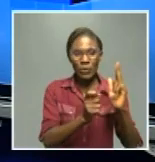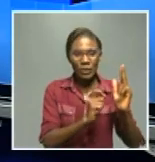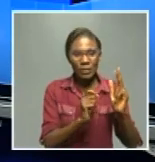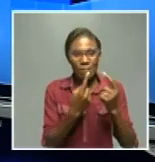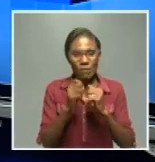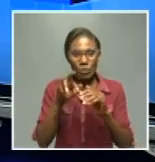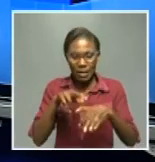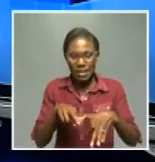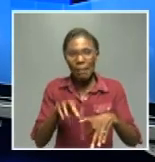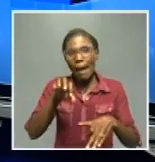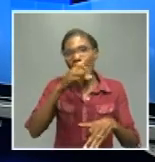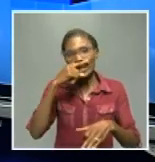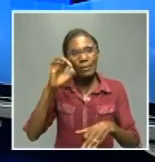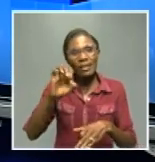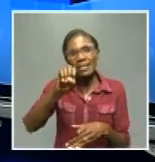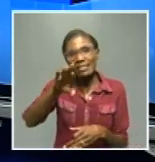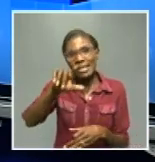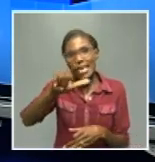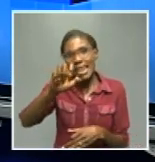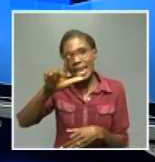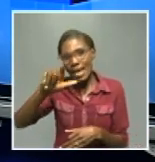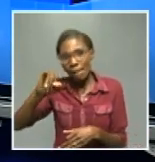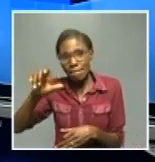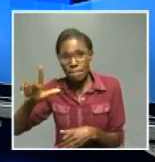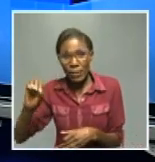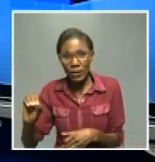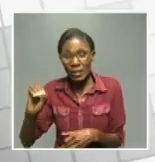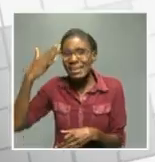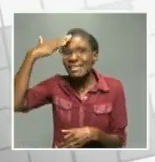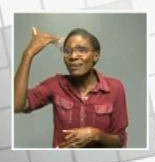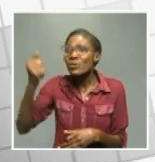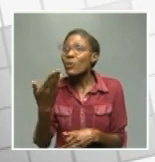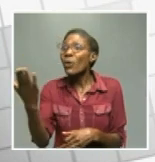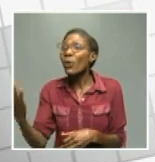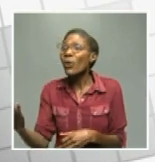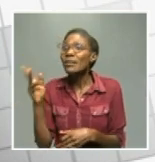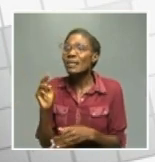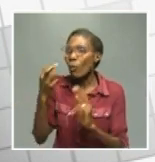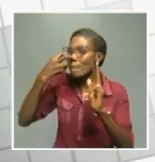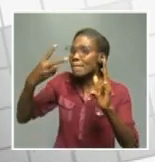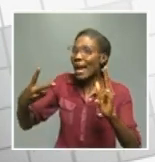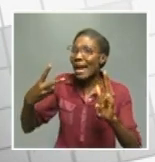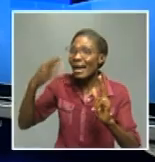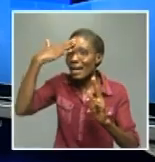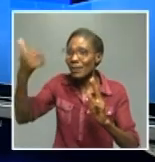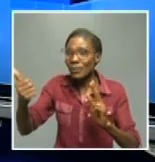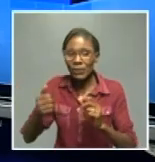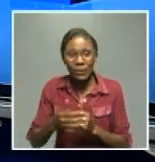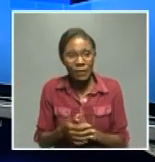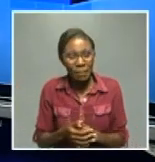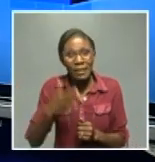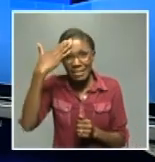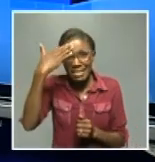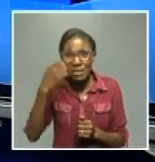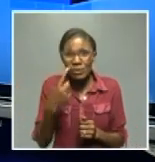to you sir good afternoon raymond and good afternoon our viewers i understand that you are already at stone